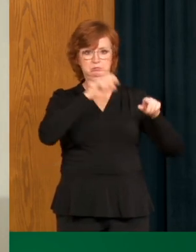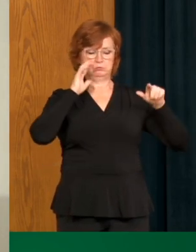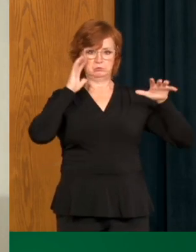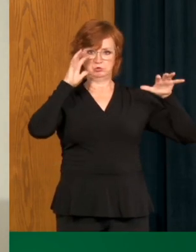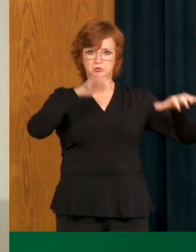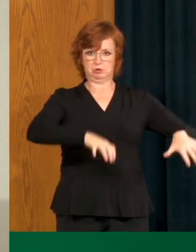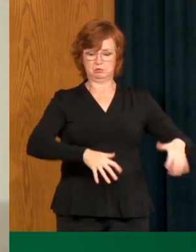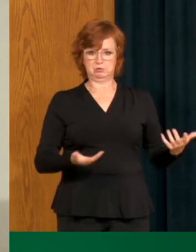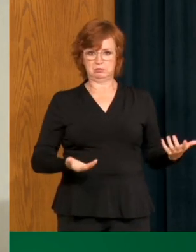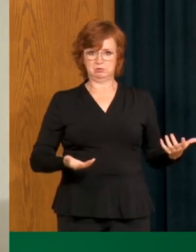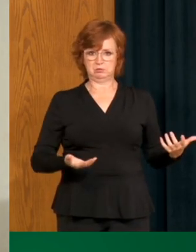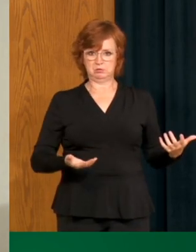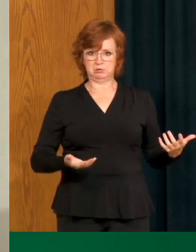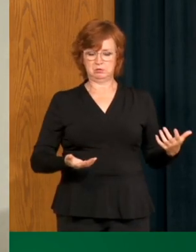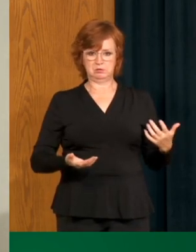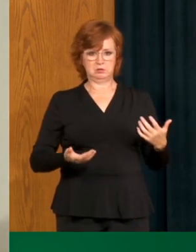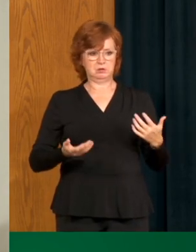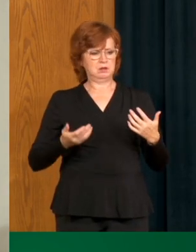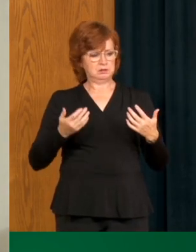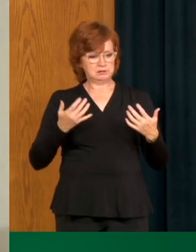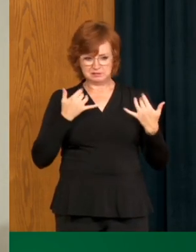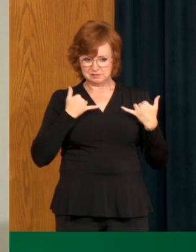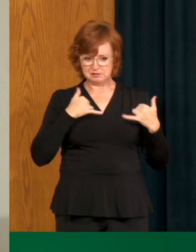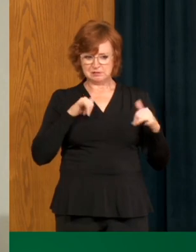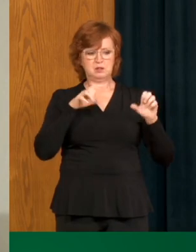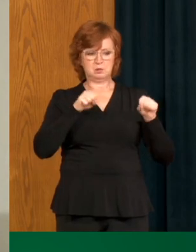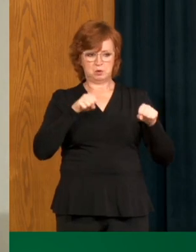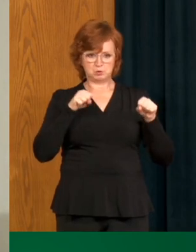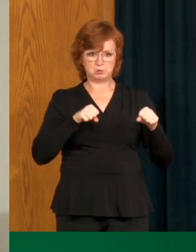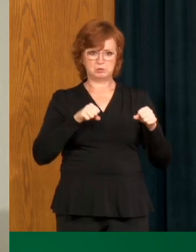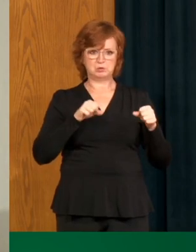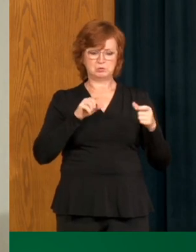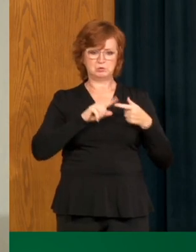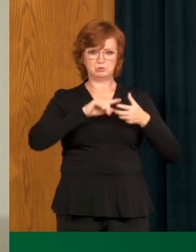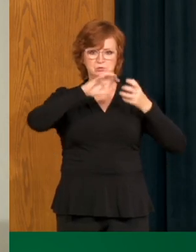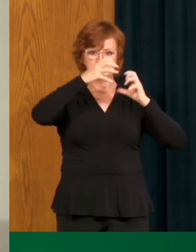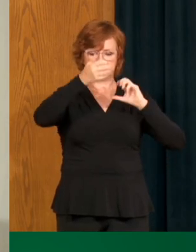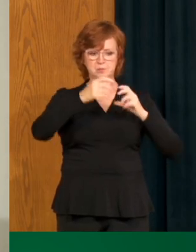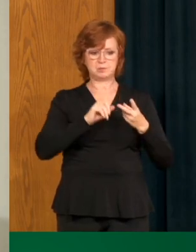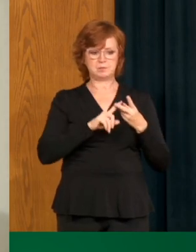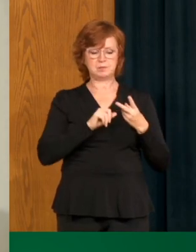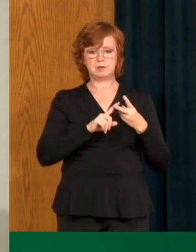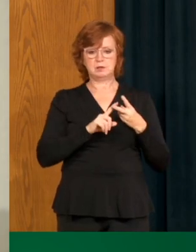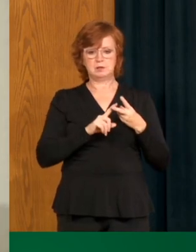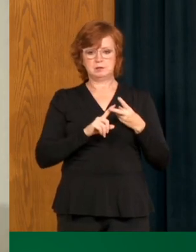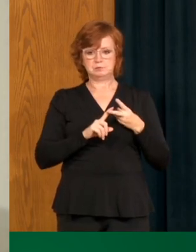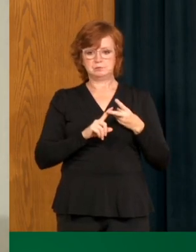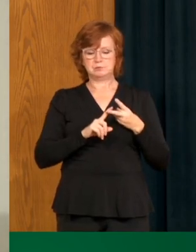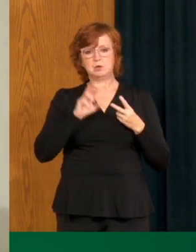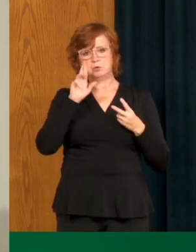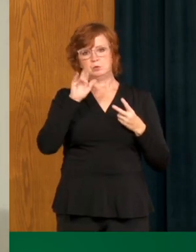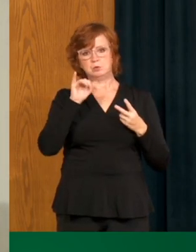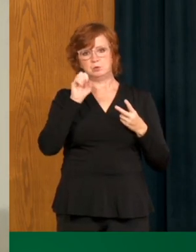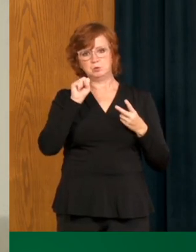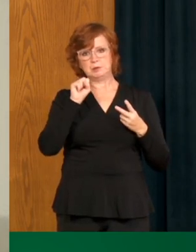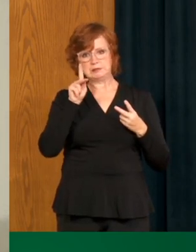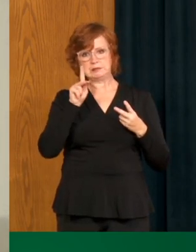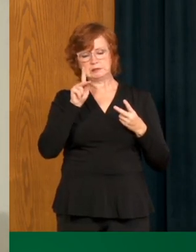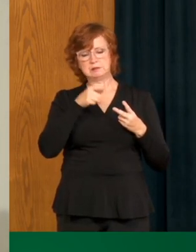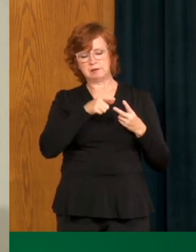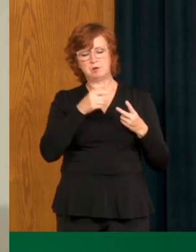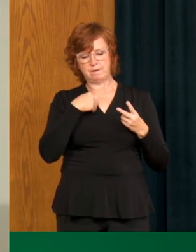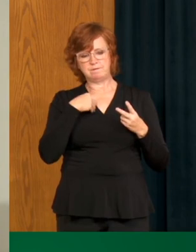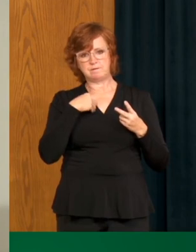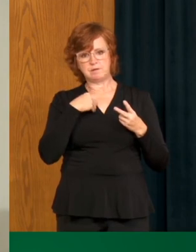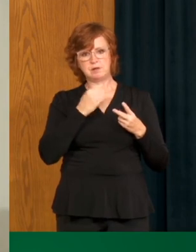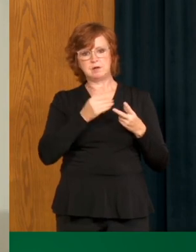the number of these items. the other thing is to get consensus. You know, we certainly need everyone to understand to be on the